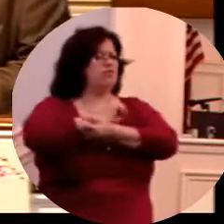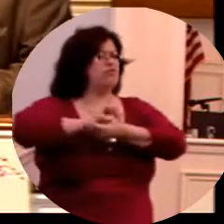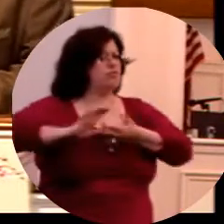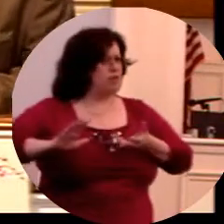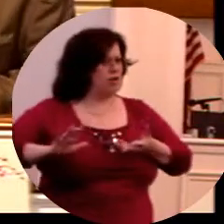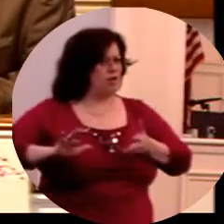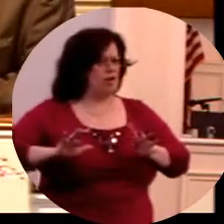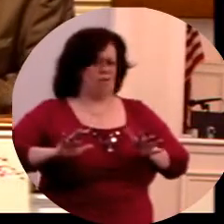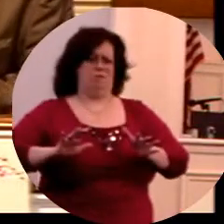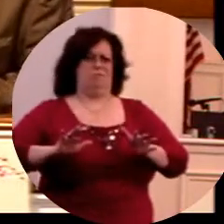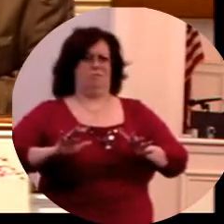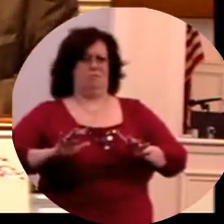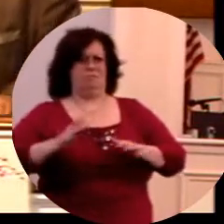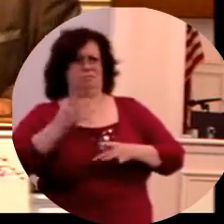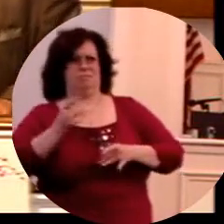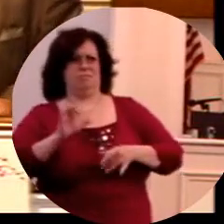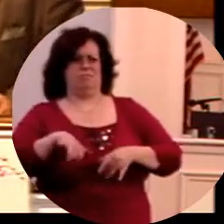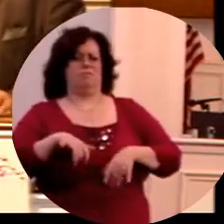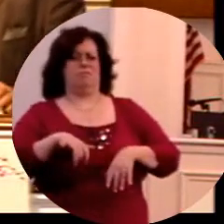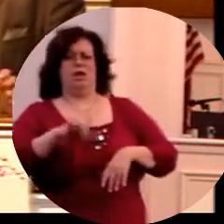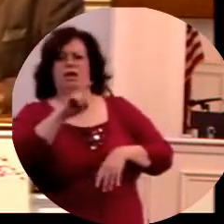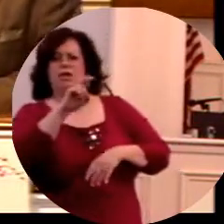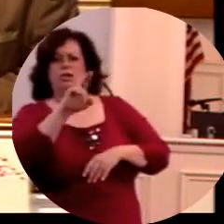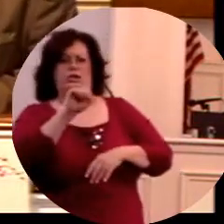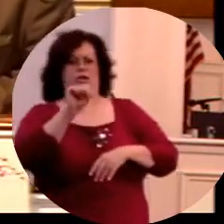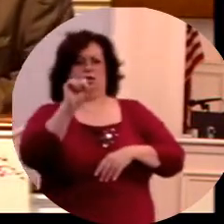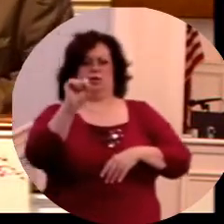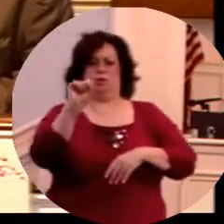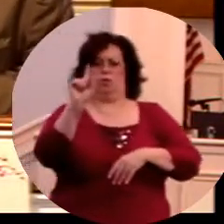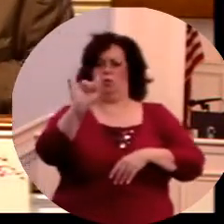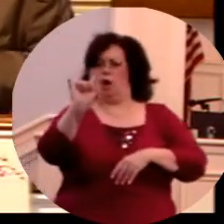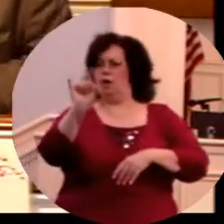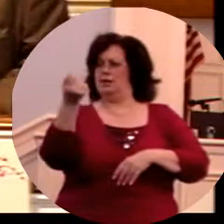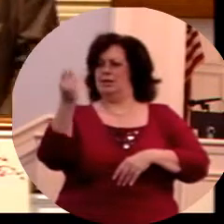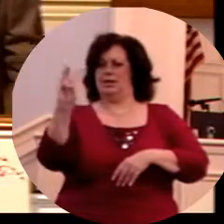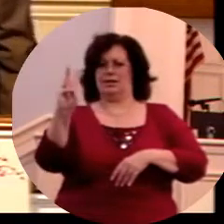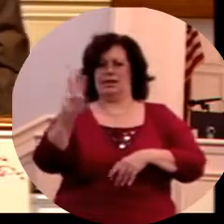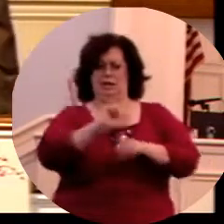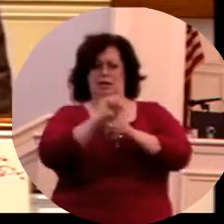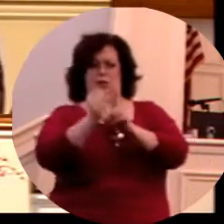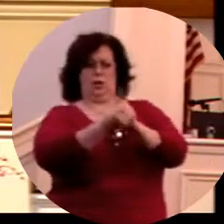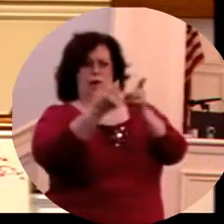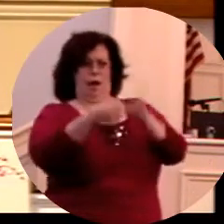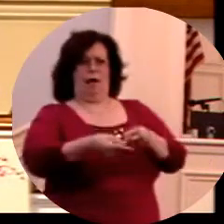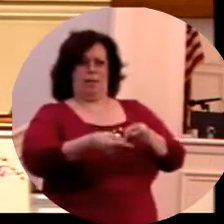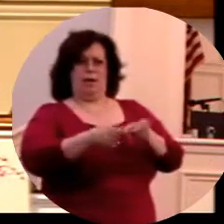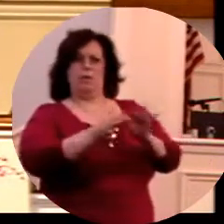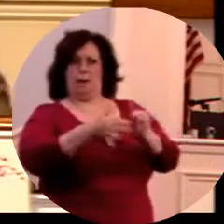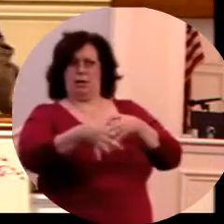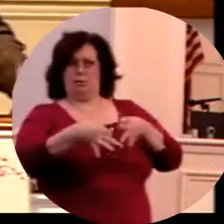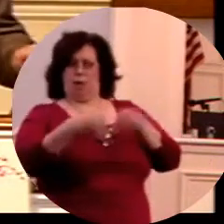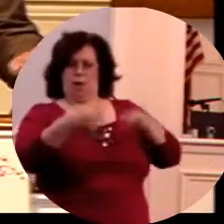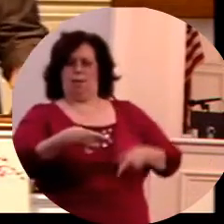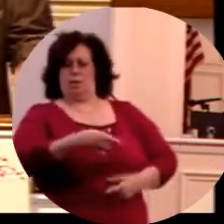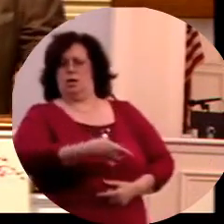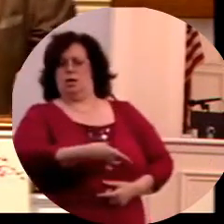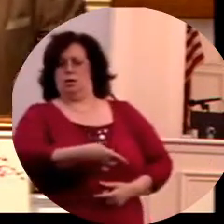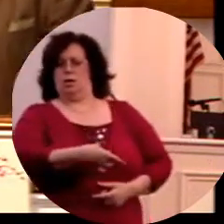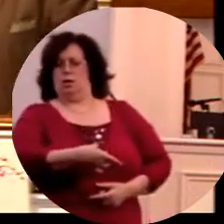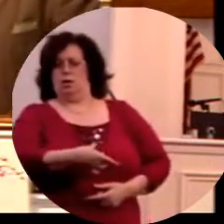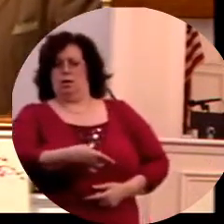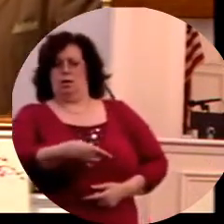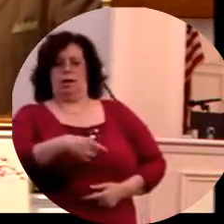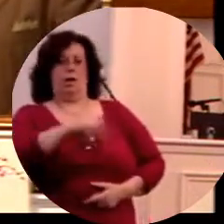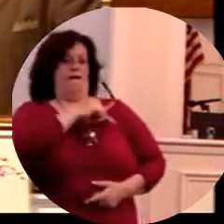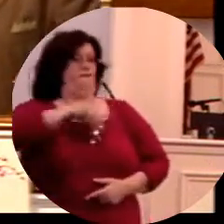notice in Exodus chapter 1 and verse 16, here we have a situation. The Bible says,